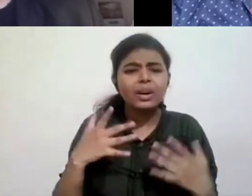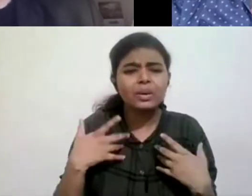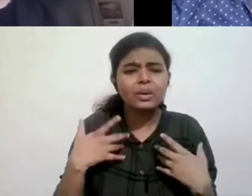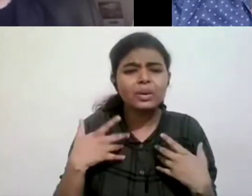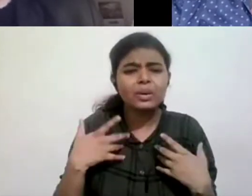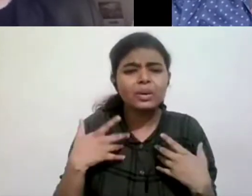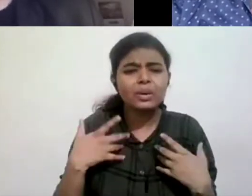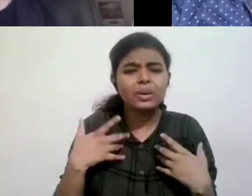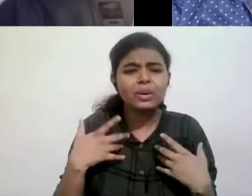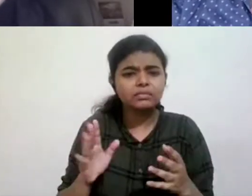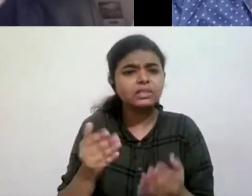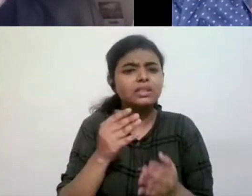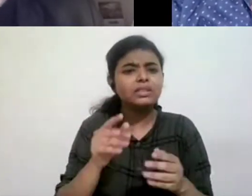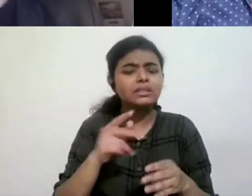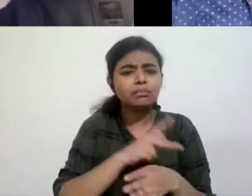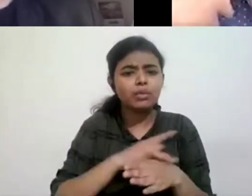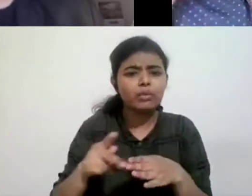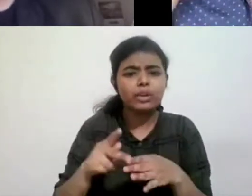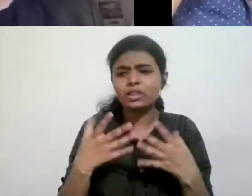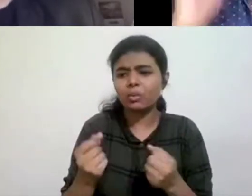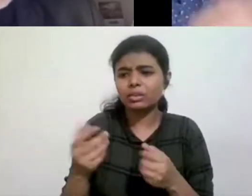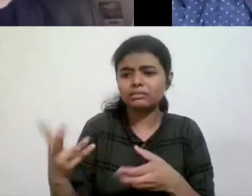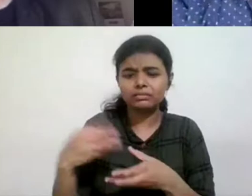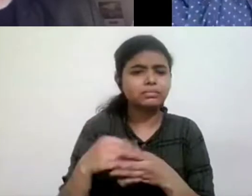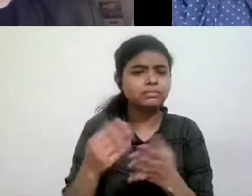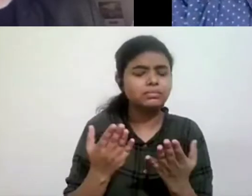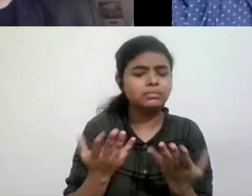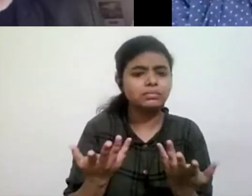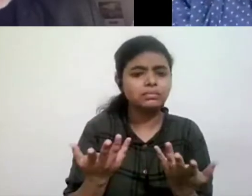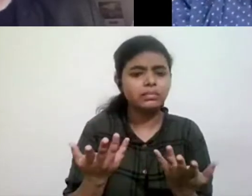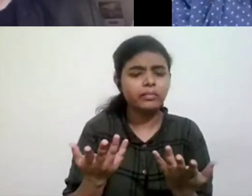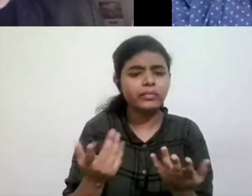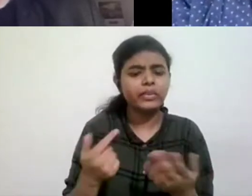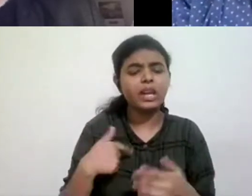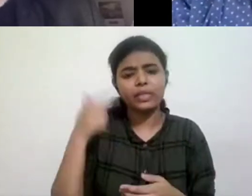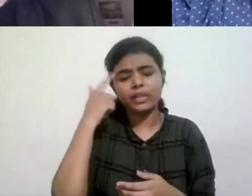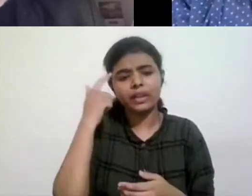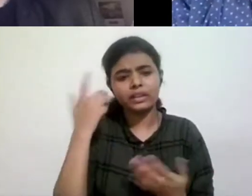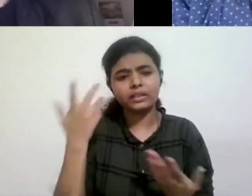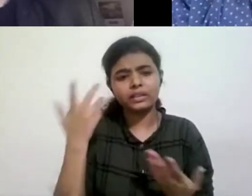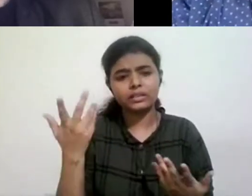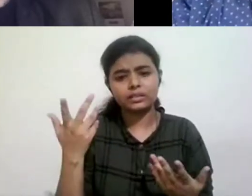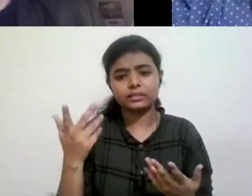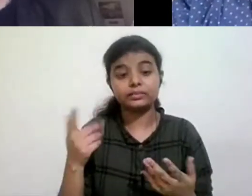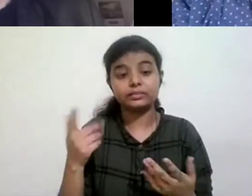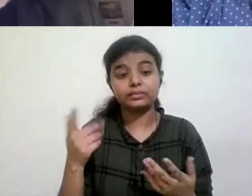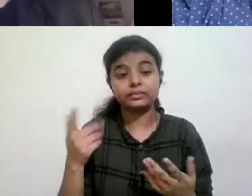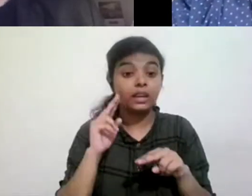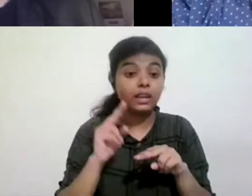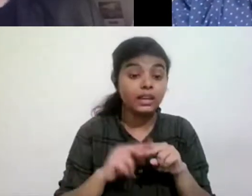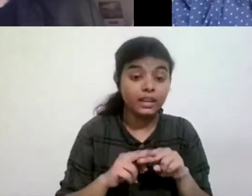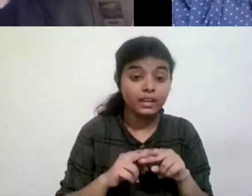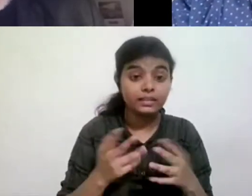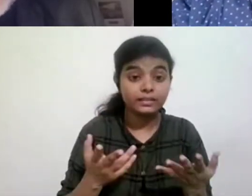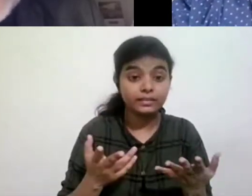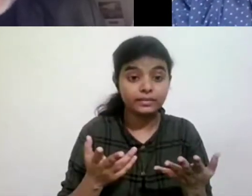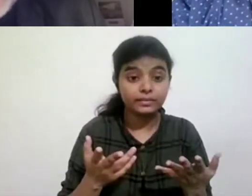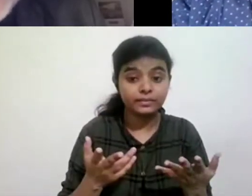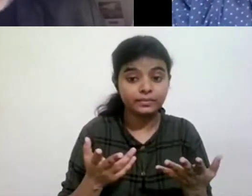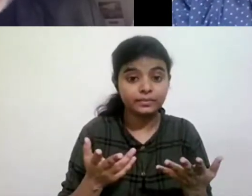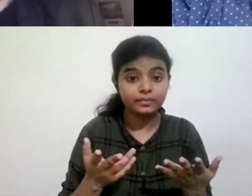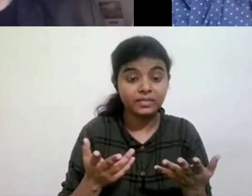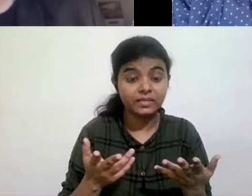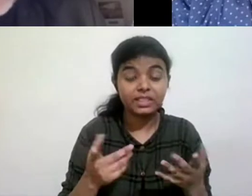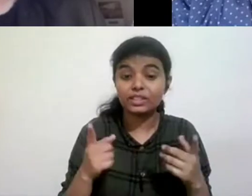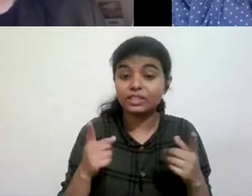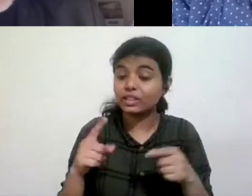this profession. Um, and, you know, I think, so look, if it, so here, it's a